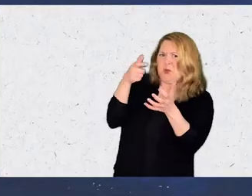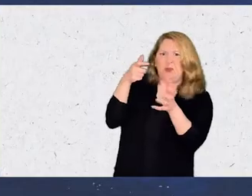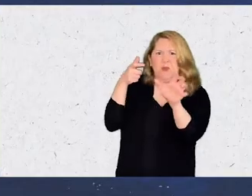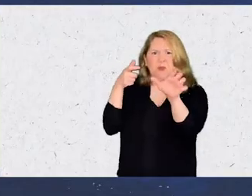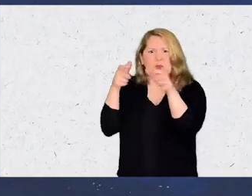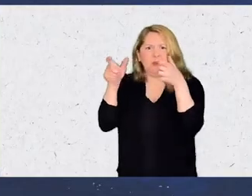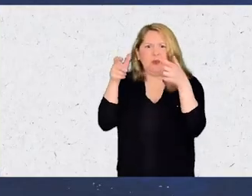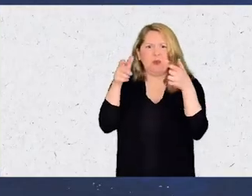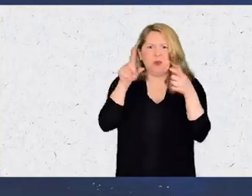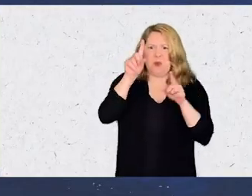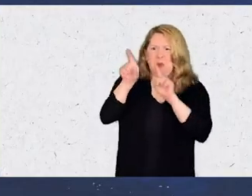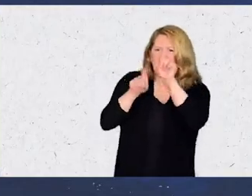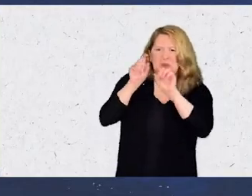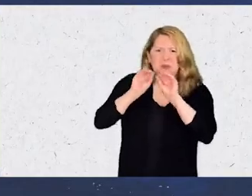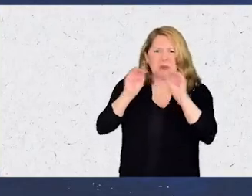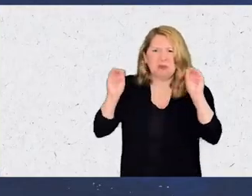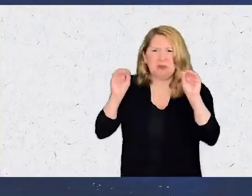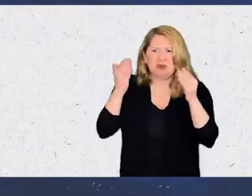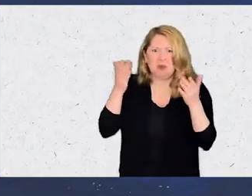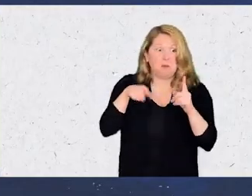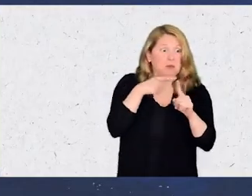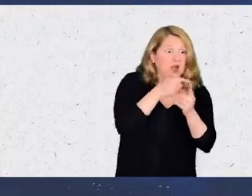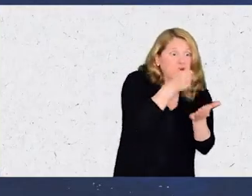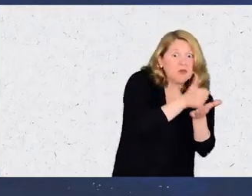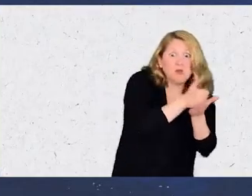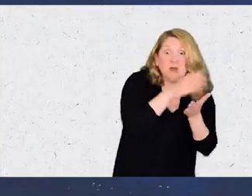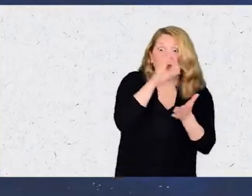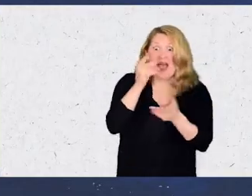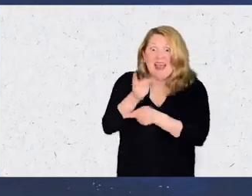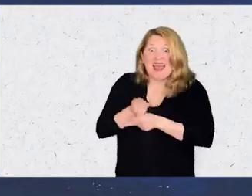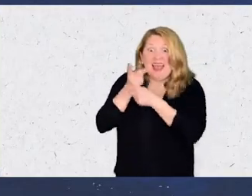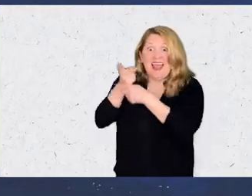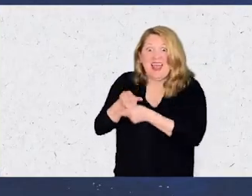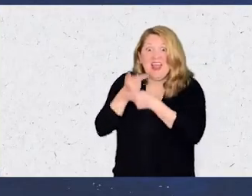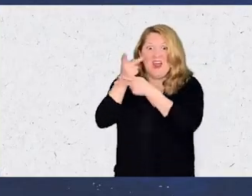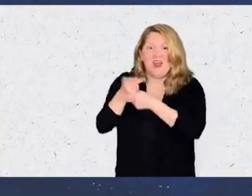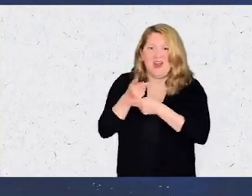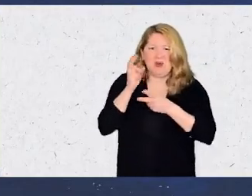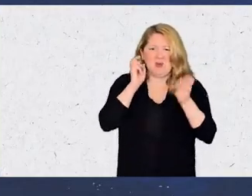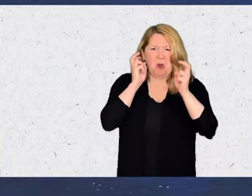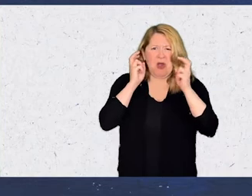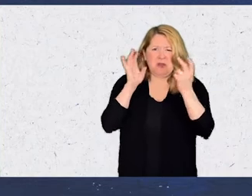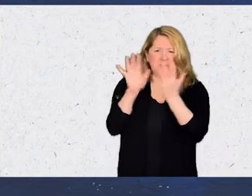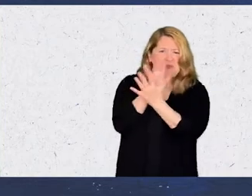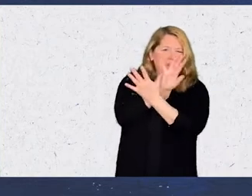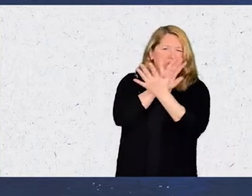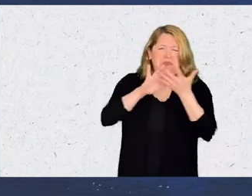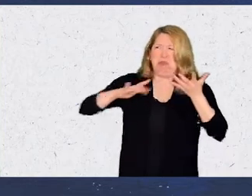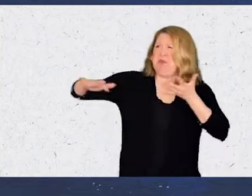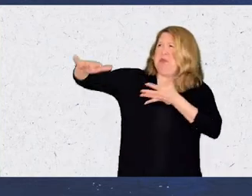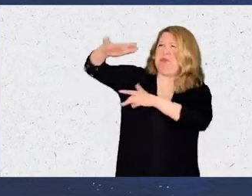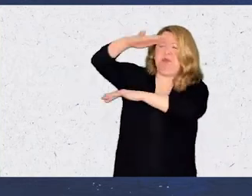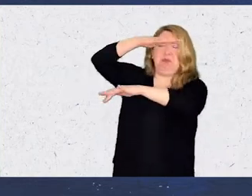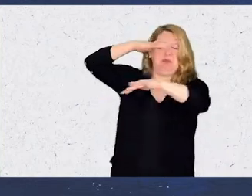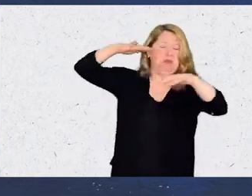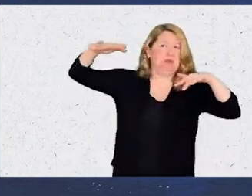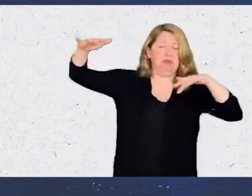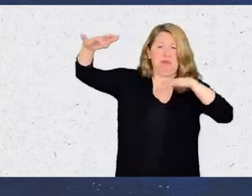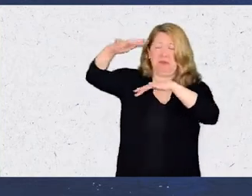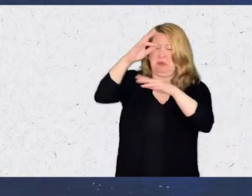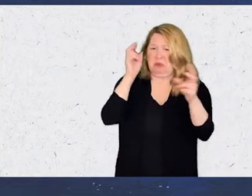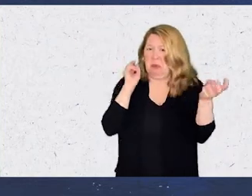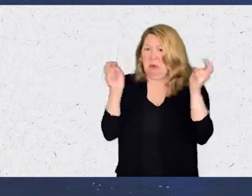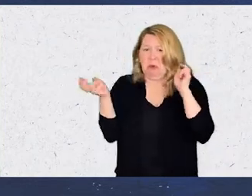Endless questions about recovery, treatment, and care plans. Noisily ricocheting from floor to ceiling.